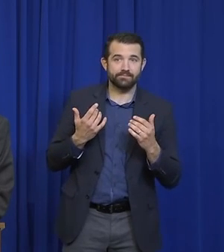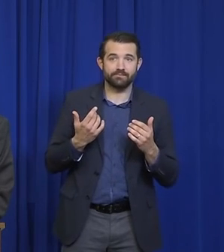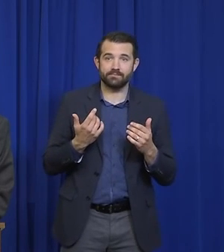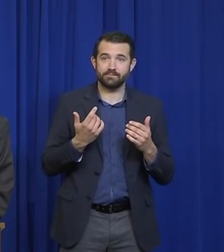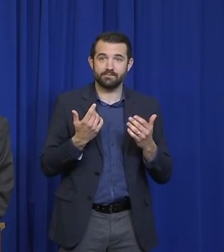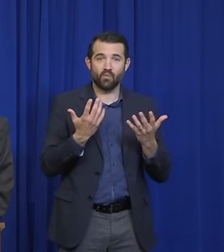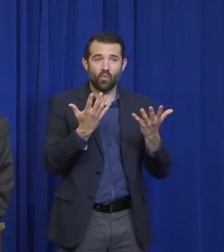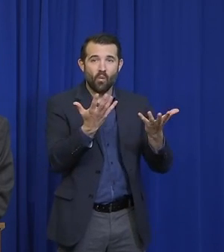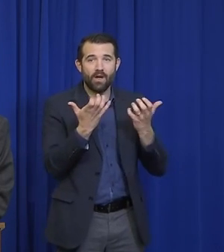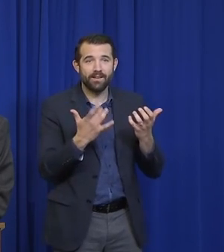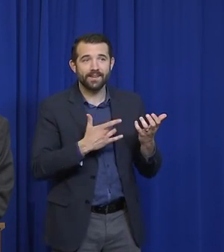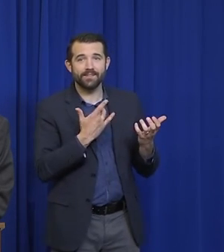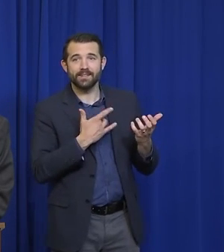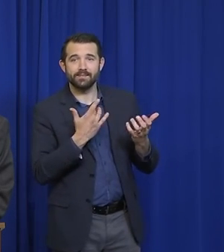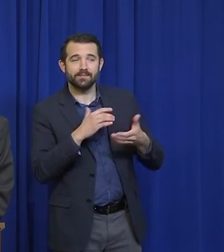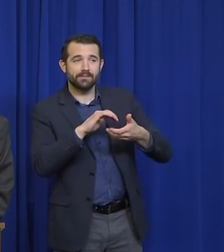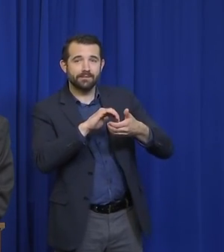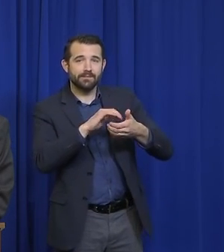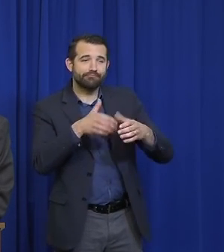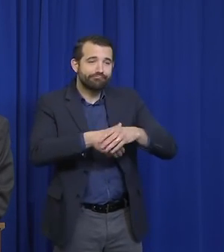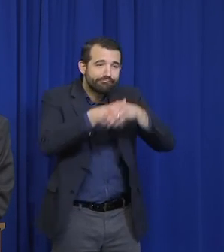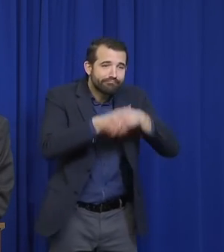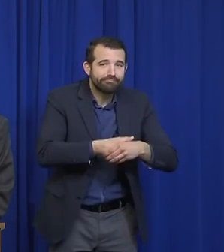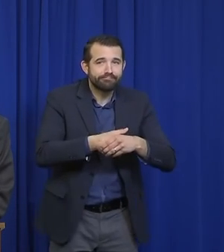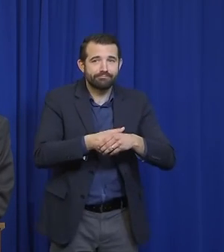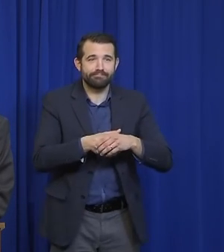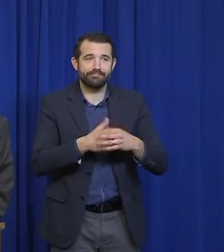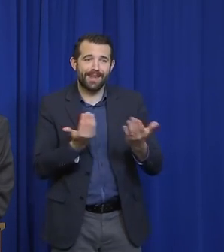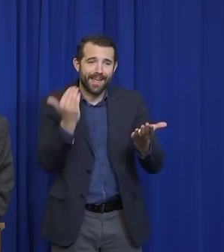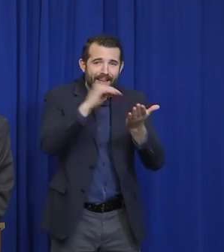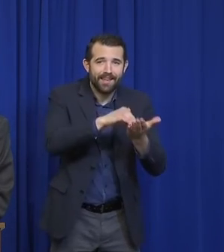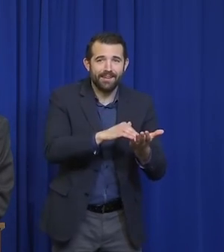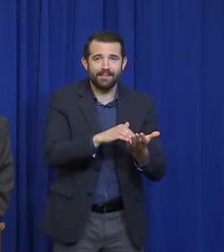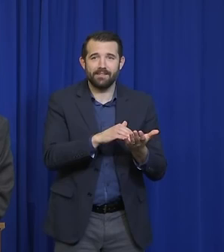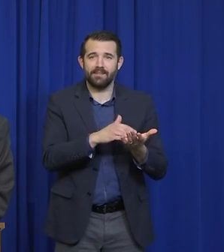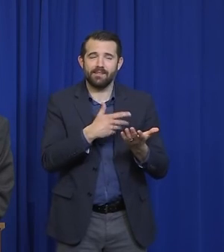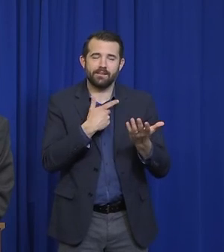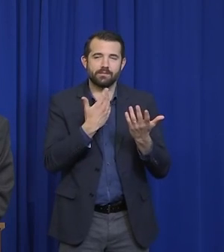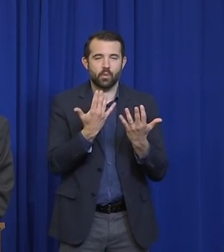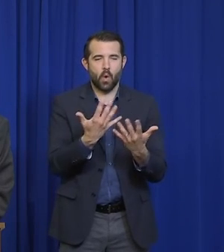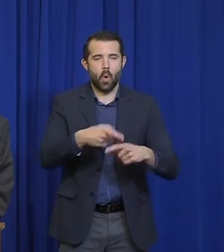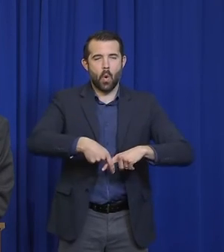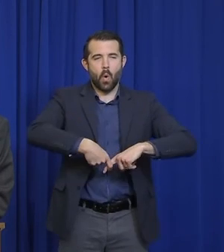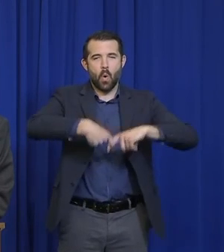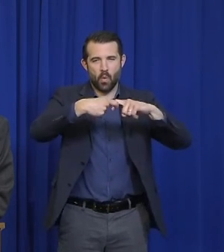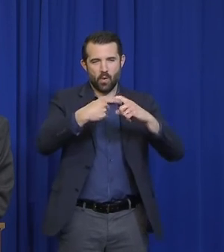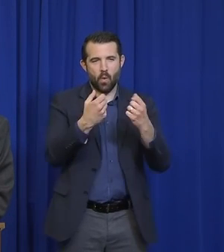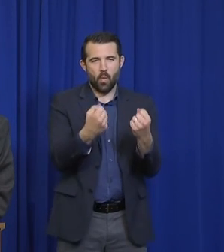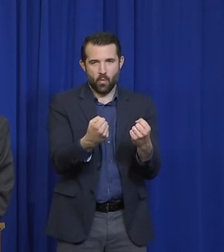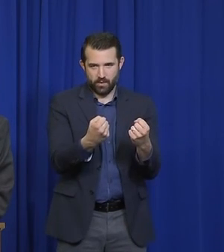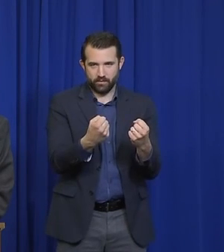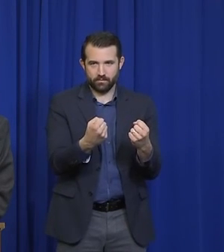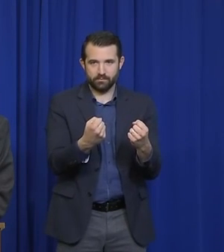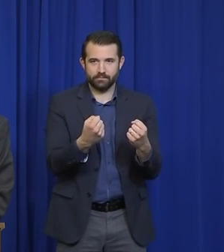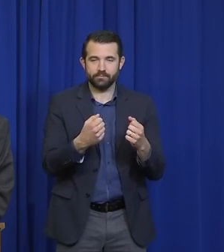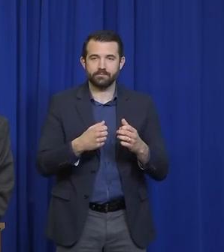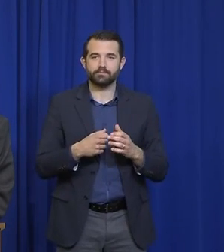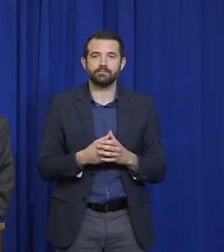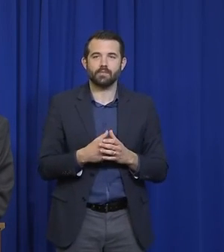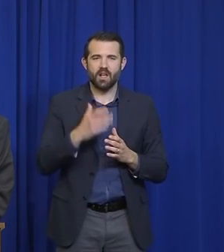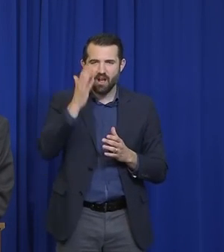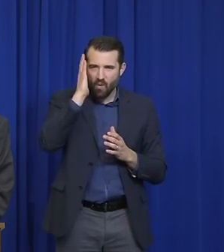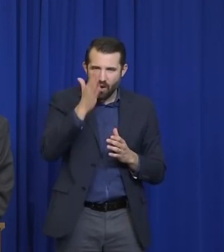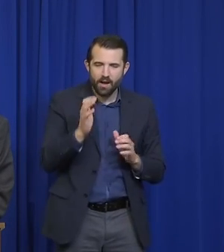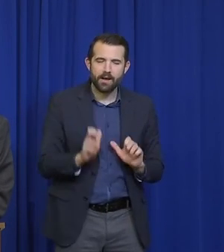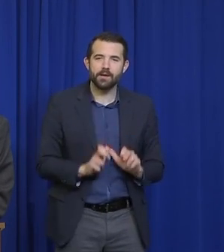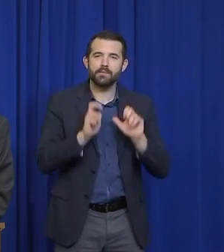again, but we're not going to do that. We're going to be able to commune with other people, but not in the same way, not in the